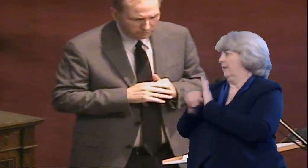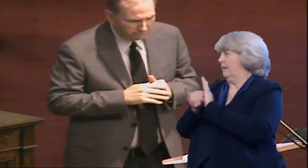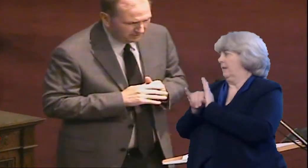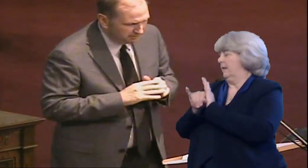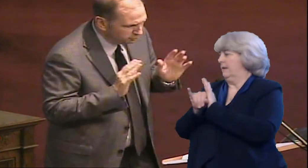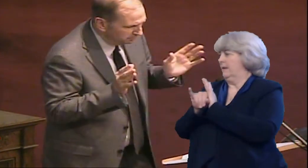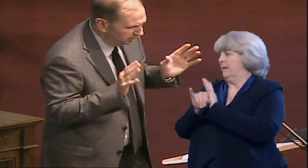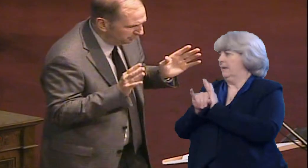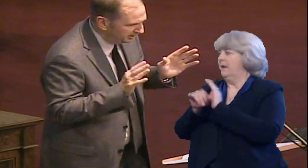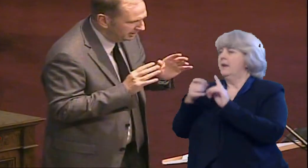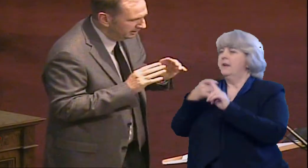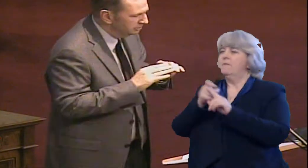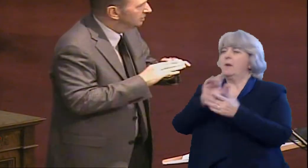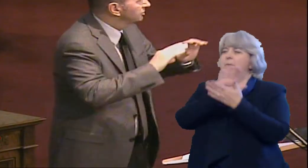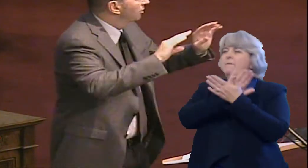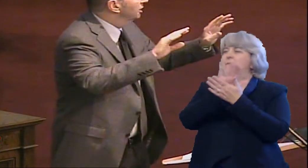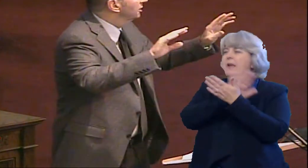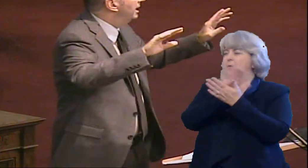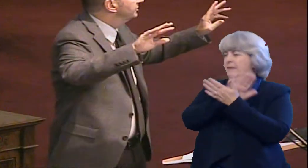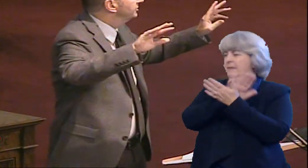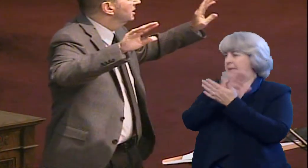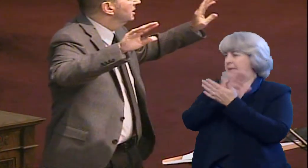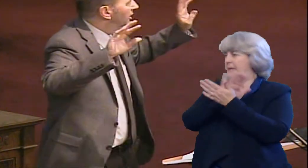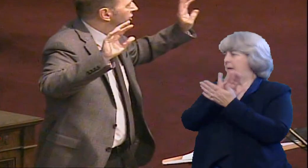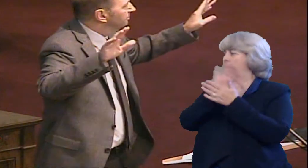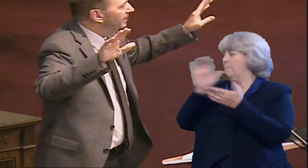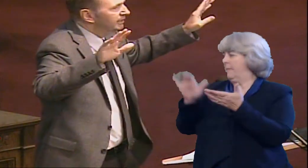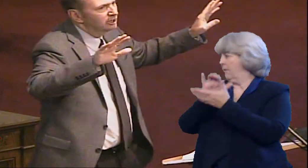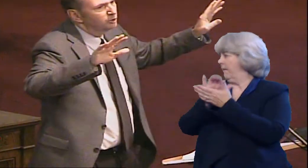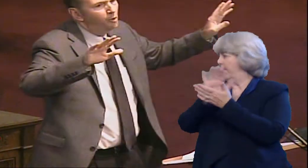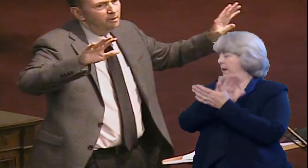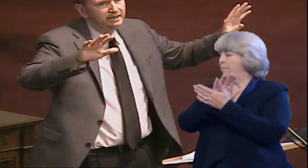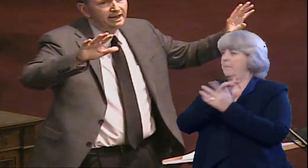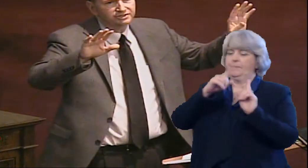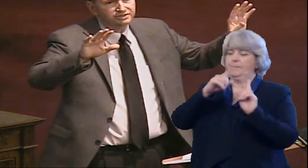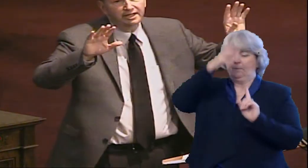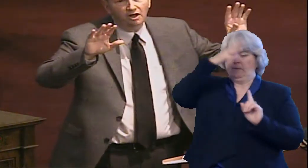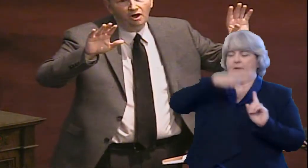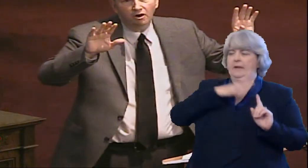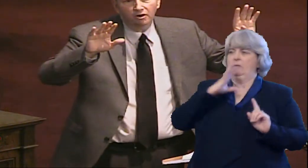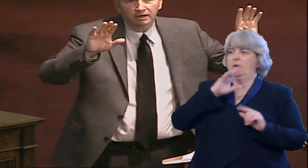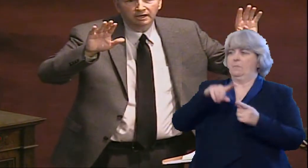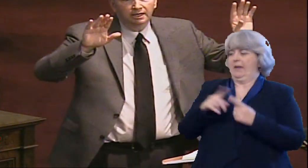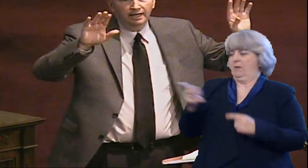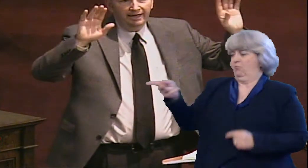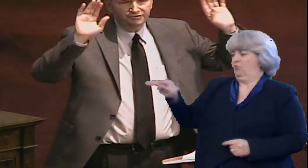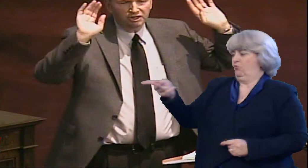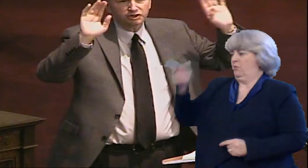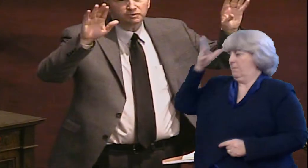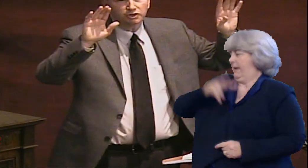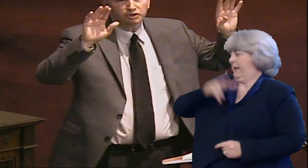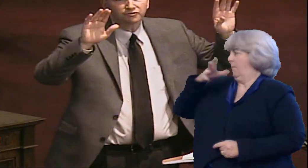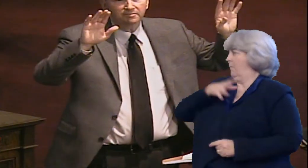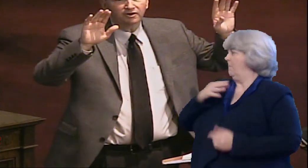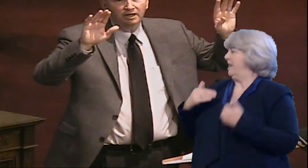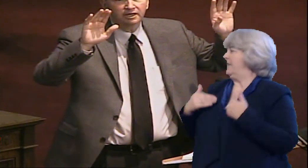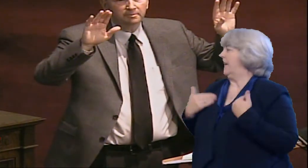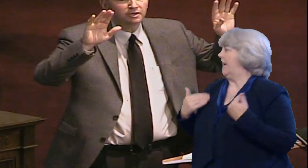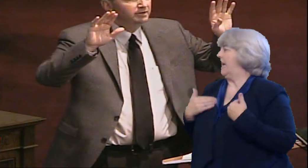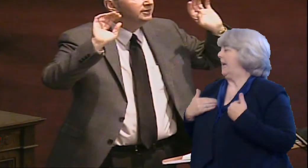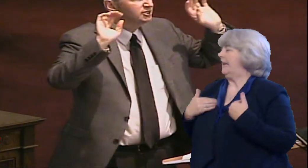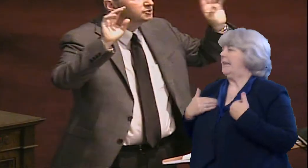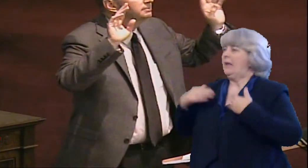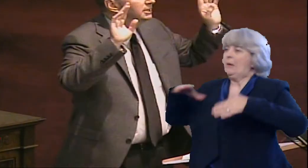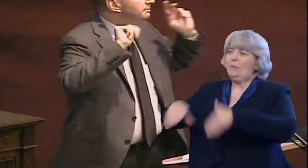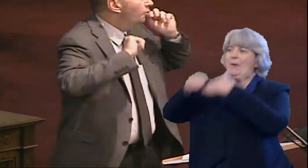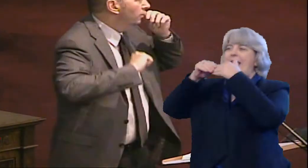and Faulkner films where Brother Burkine is talking about a young man and a young woman as they have just returned from their honeymoon,